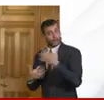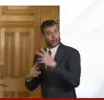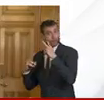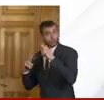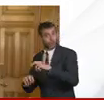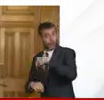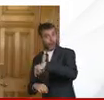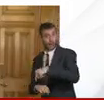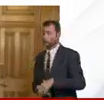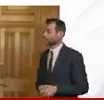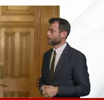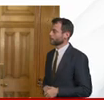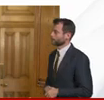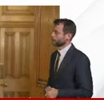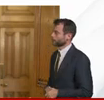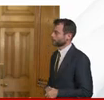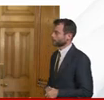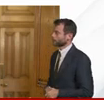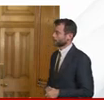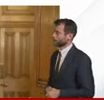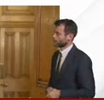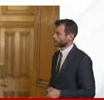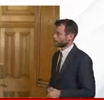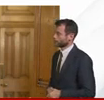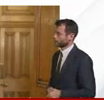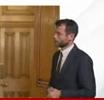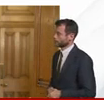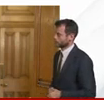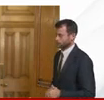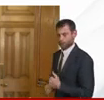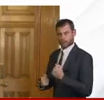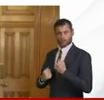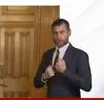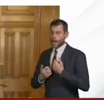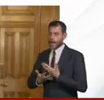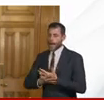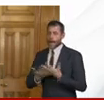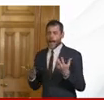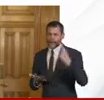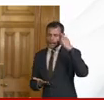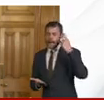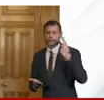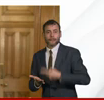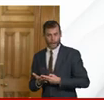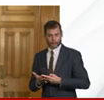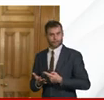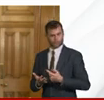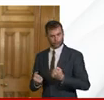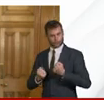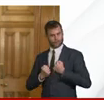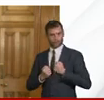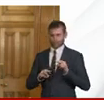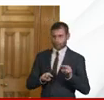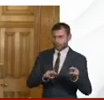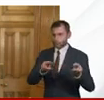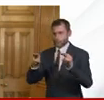all the decisions that we're taking paul are taken in the national interest this is a largely cross